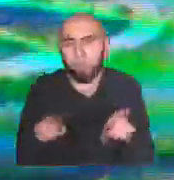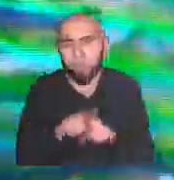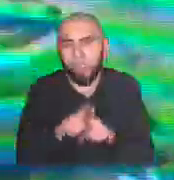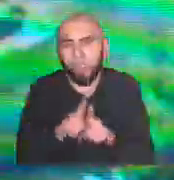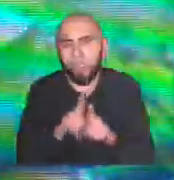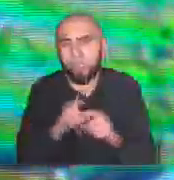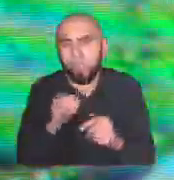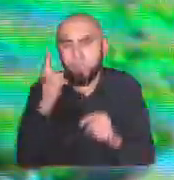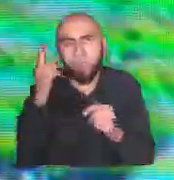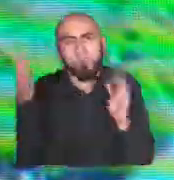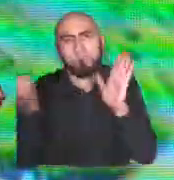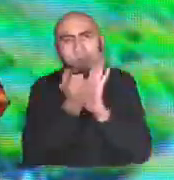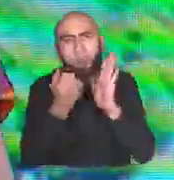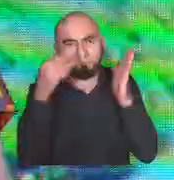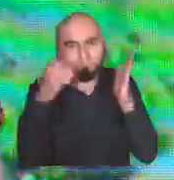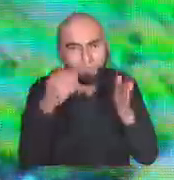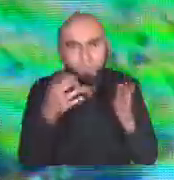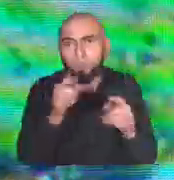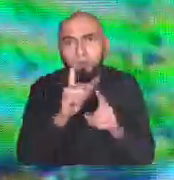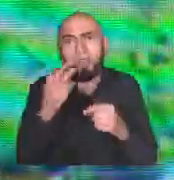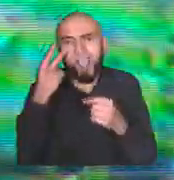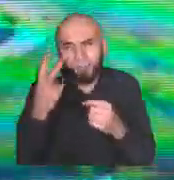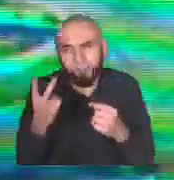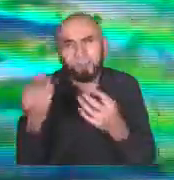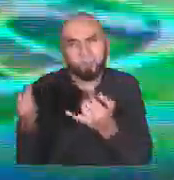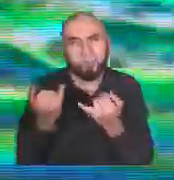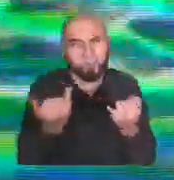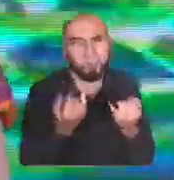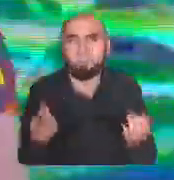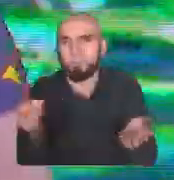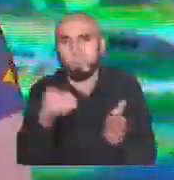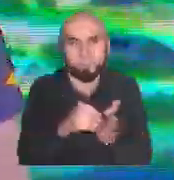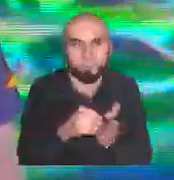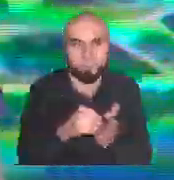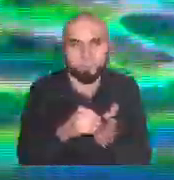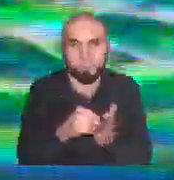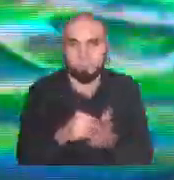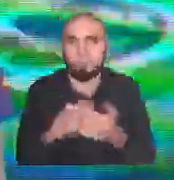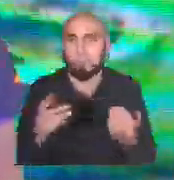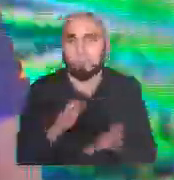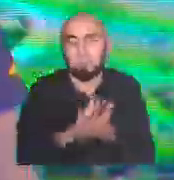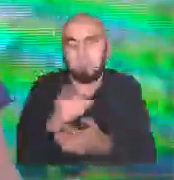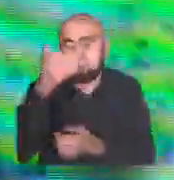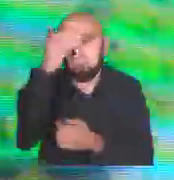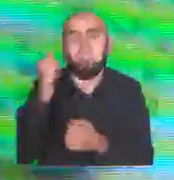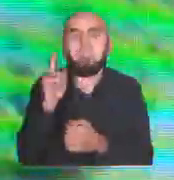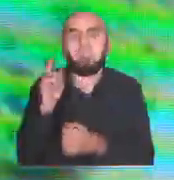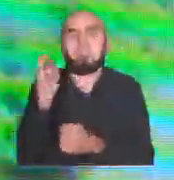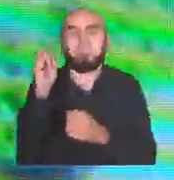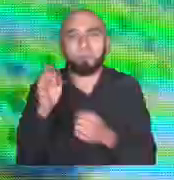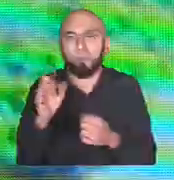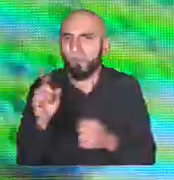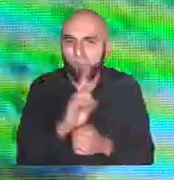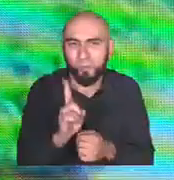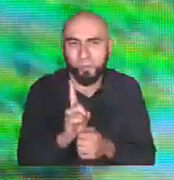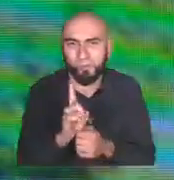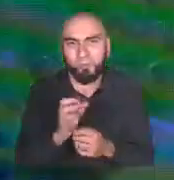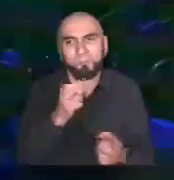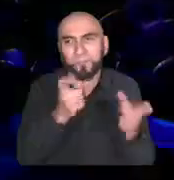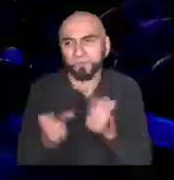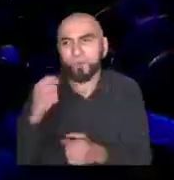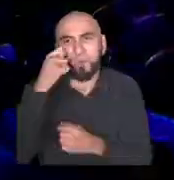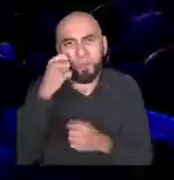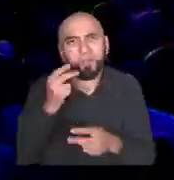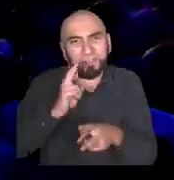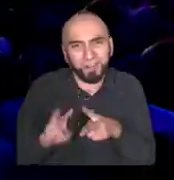it could be bias and we could just trust it blindly because it's humans building these machines. We have to remember that everything is still being built